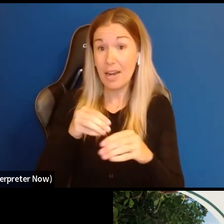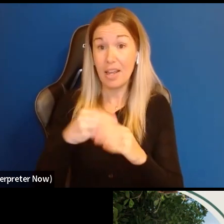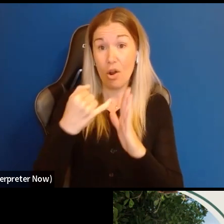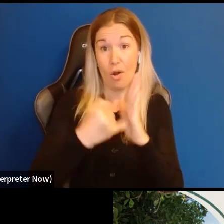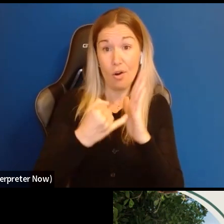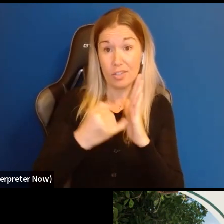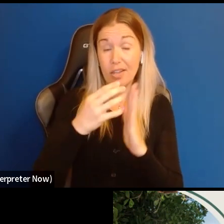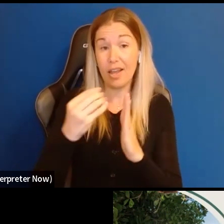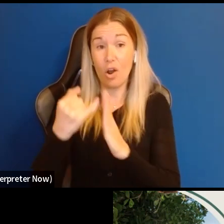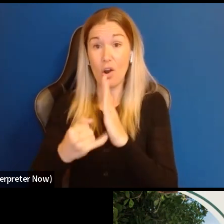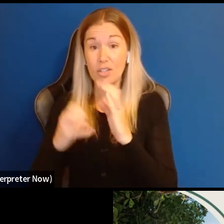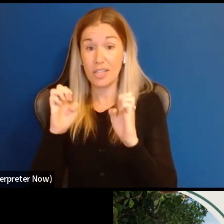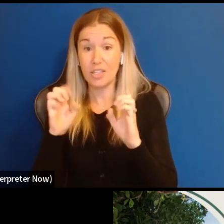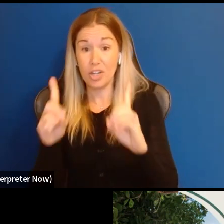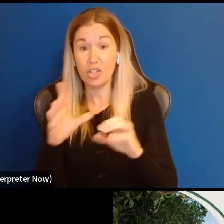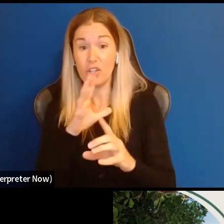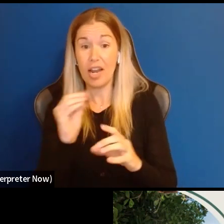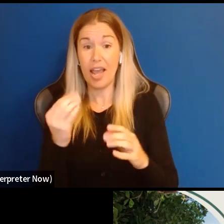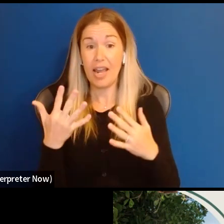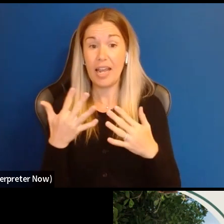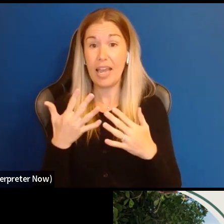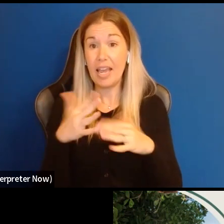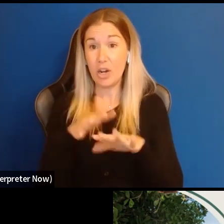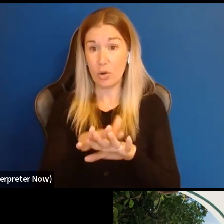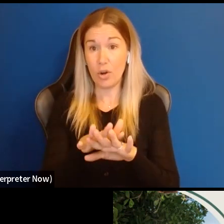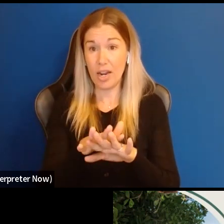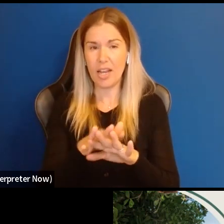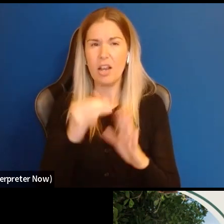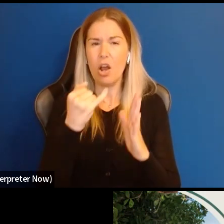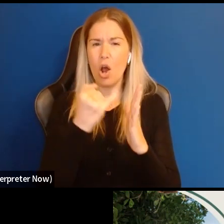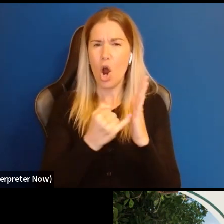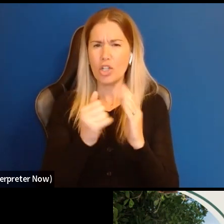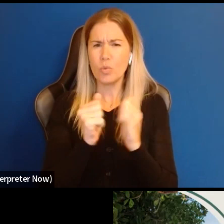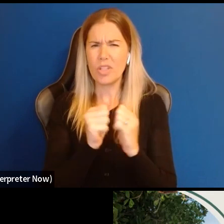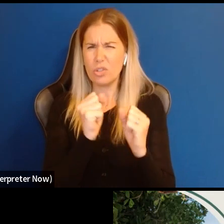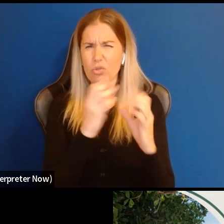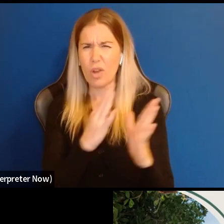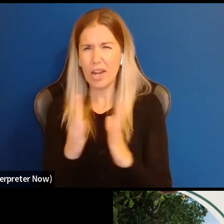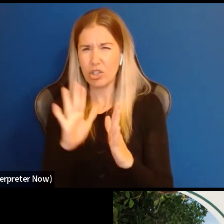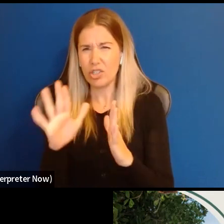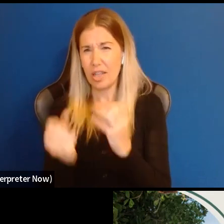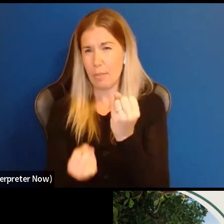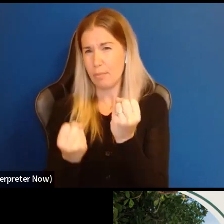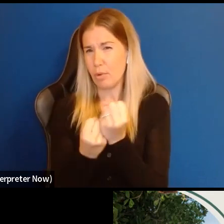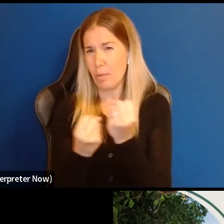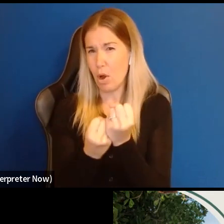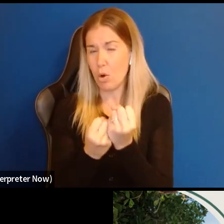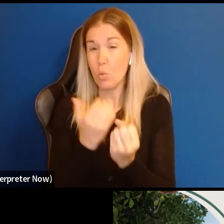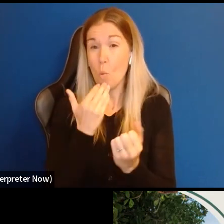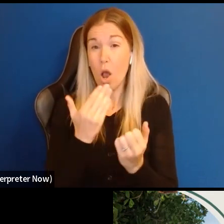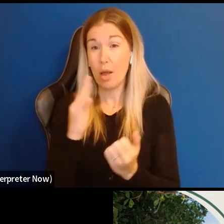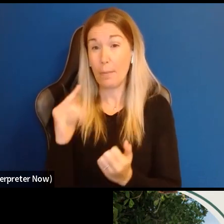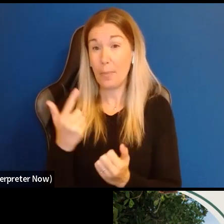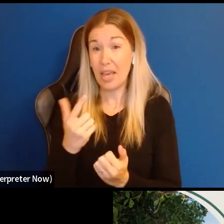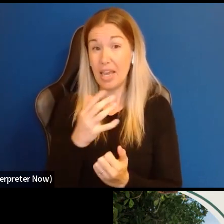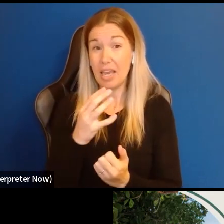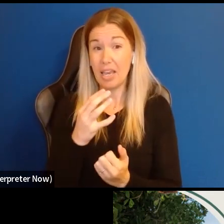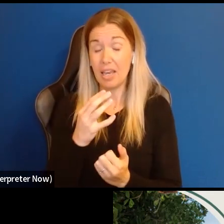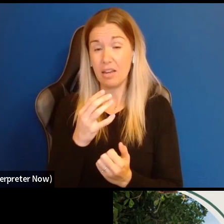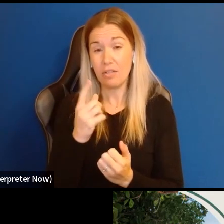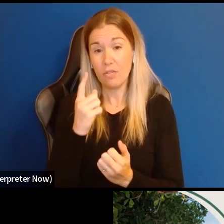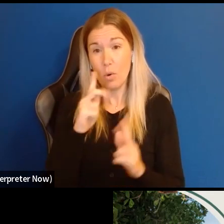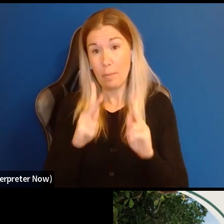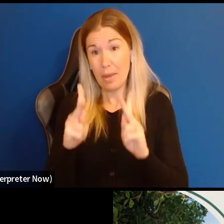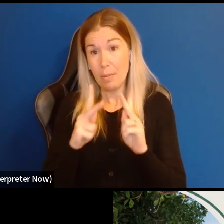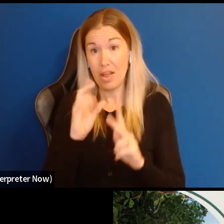and integrating the arts with strategies that promote the well-being and resilience of people and communities.